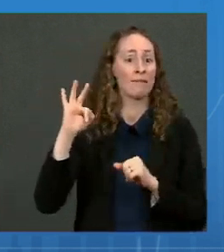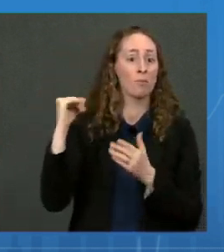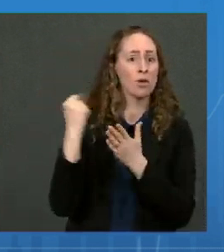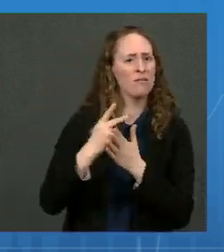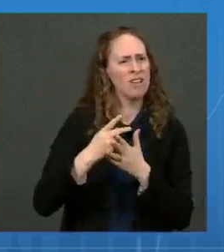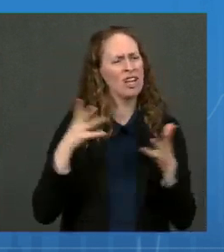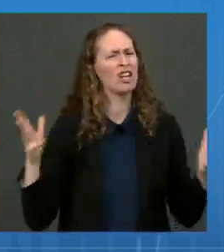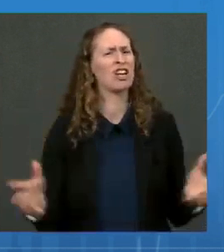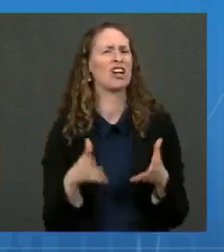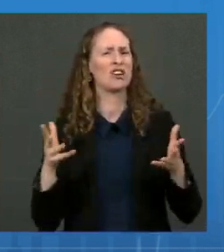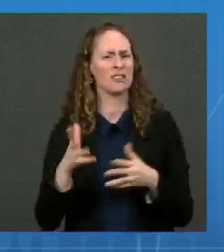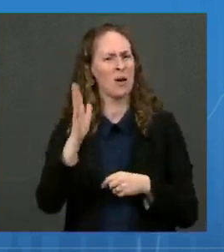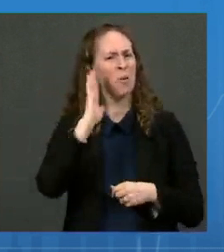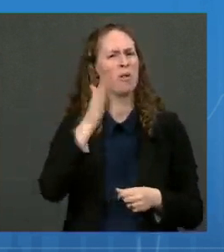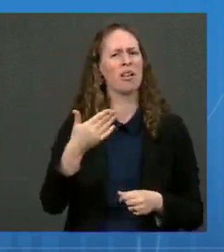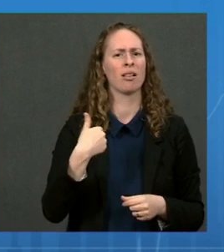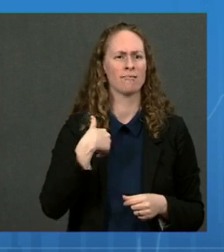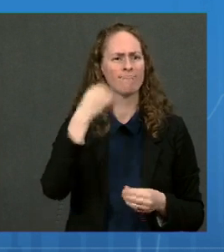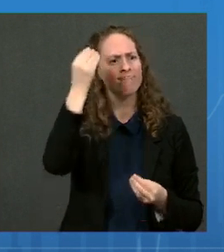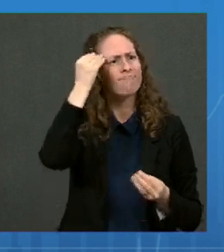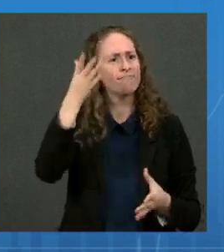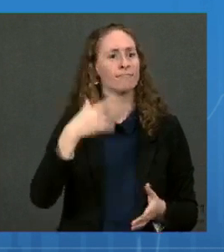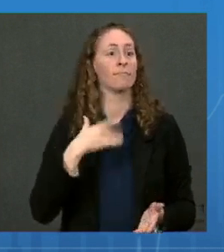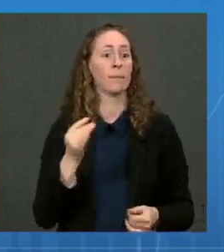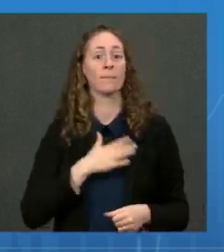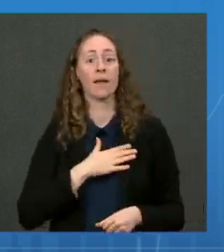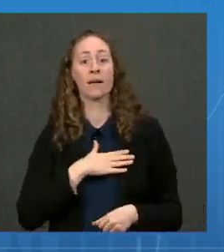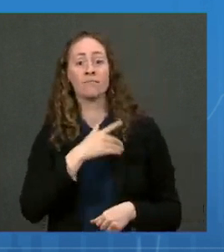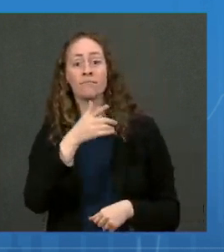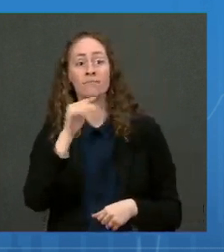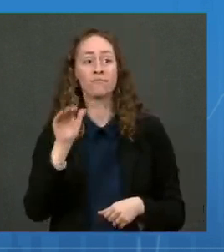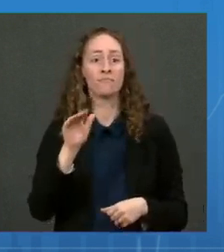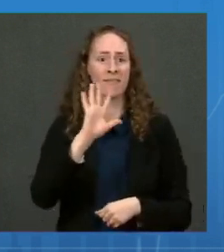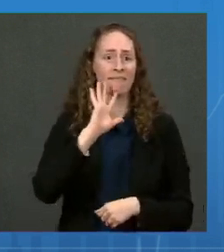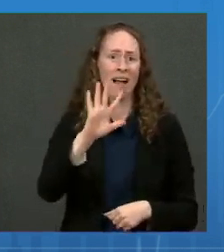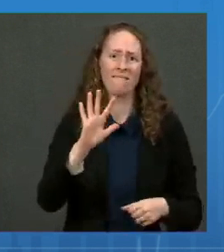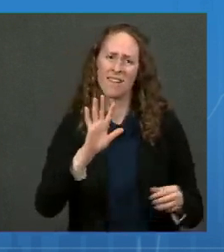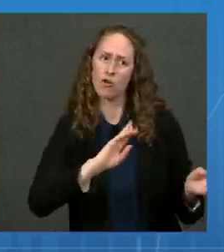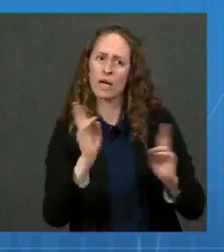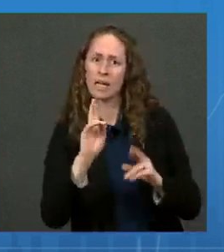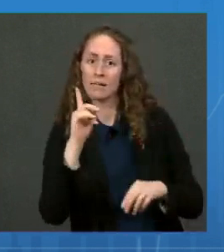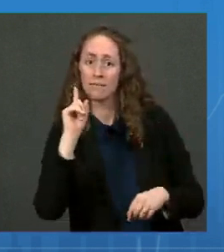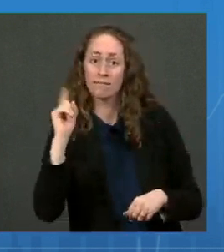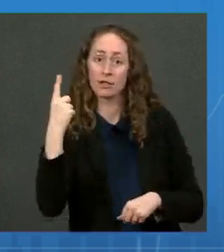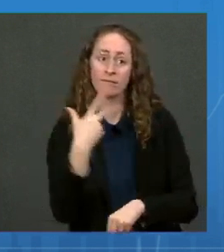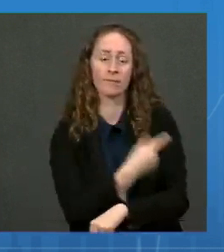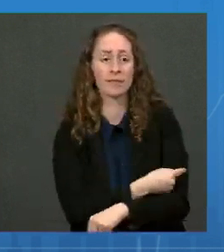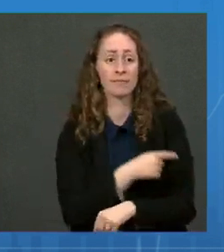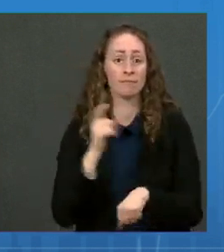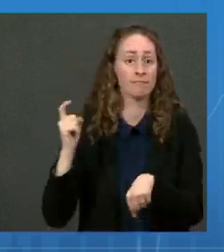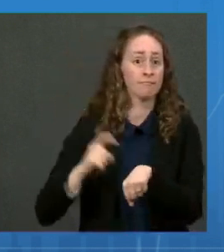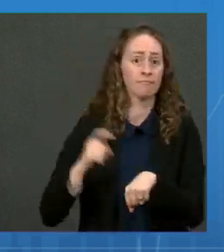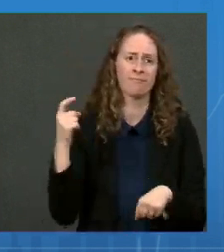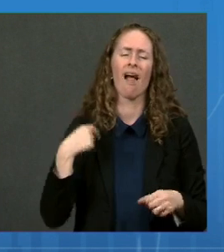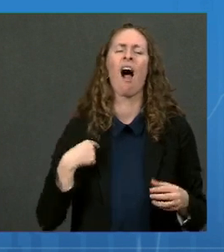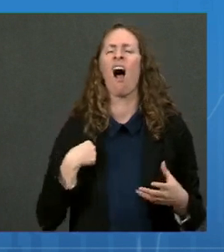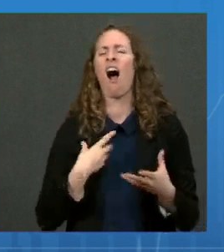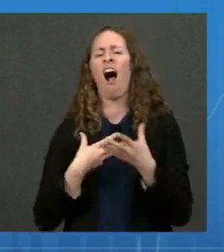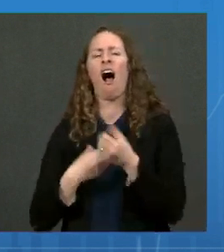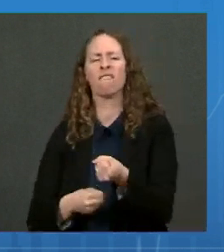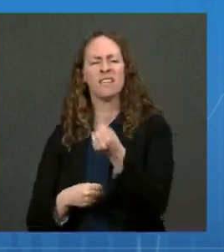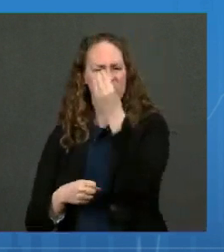be ready to take my five-year-old son to get his first vaccine dose as soon as we hear the final word from the FDA and CDC.